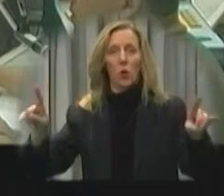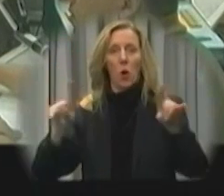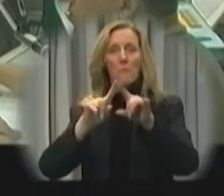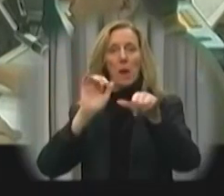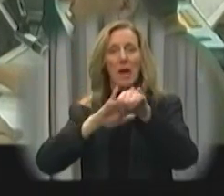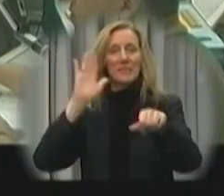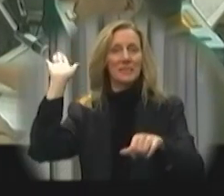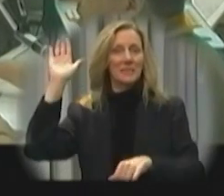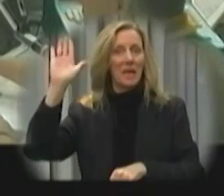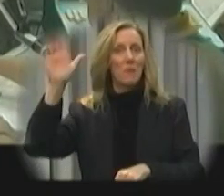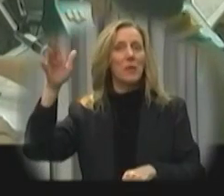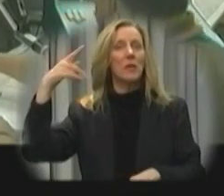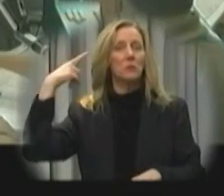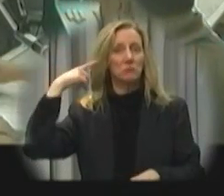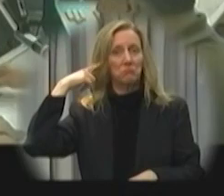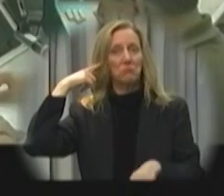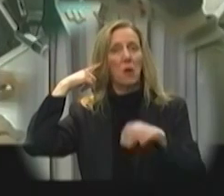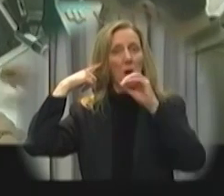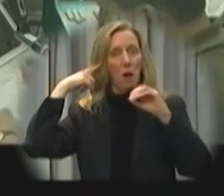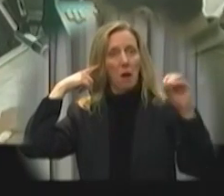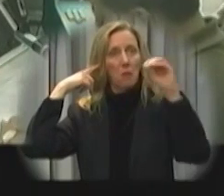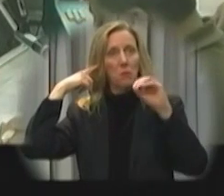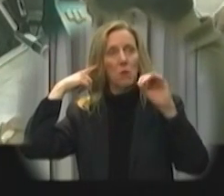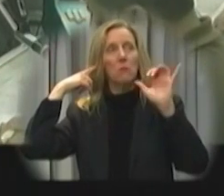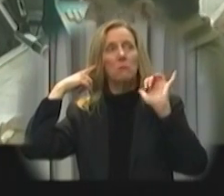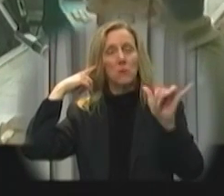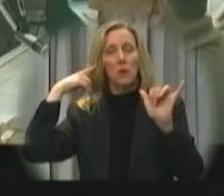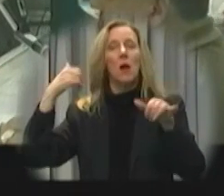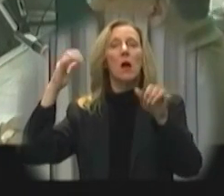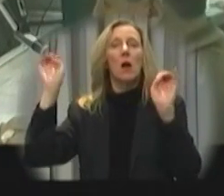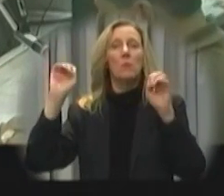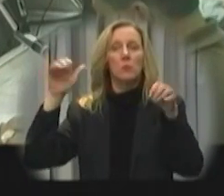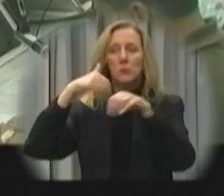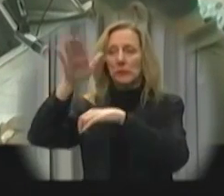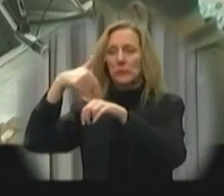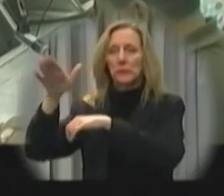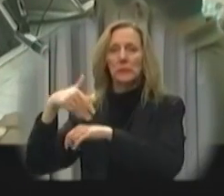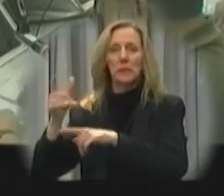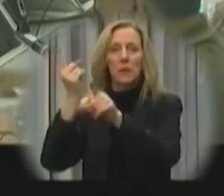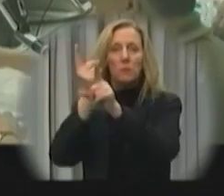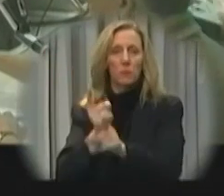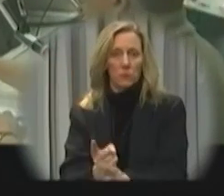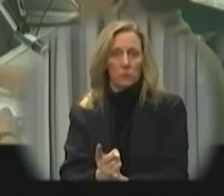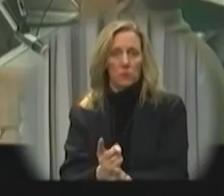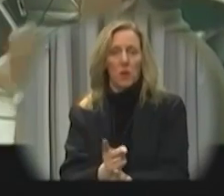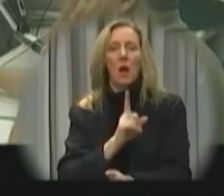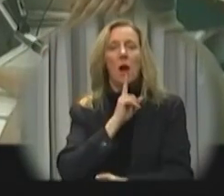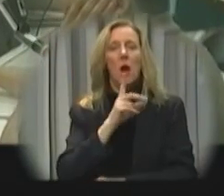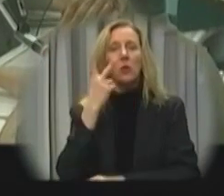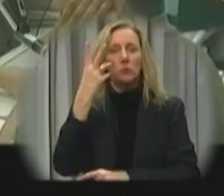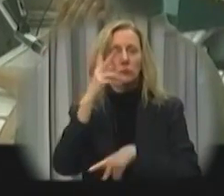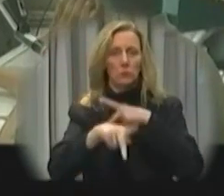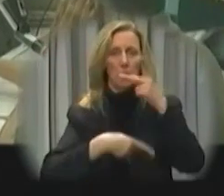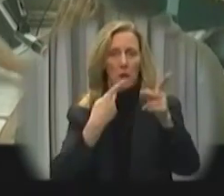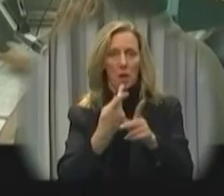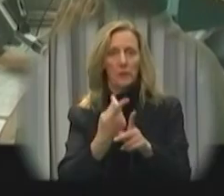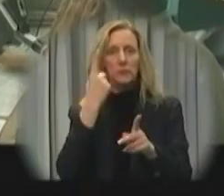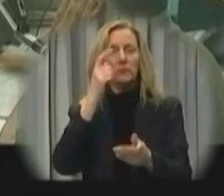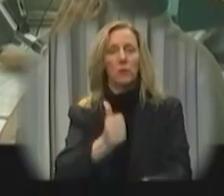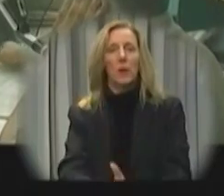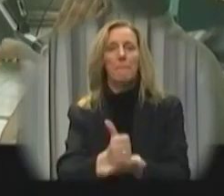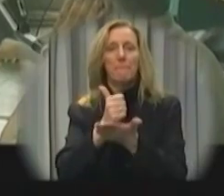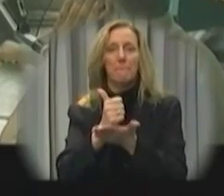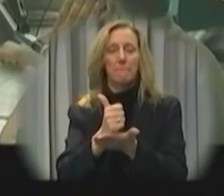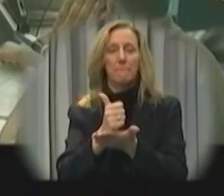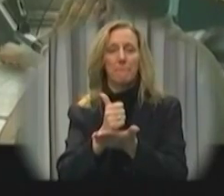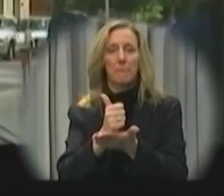or call box and tapping is heard, the emergency units requested are dispatched. There are two tapping patterns used